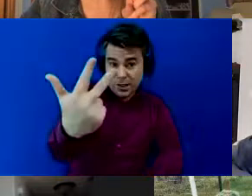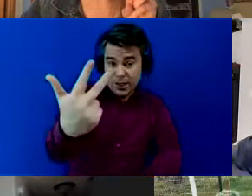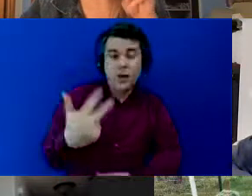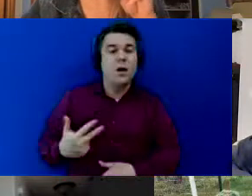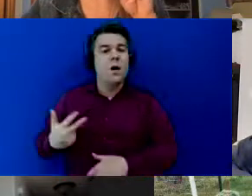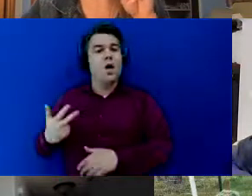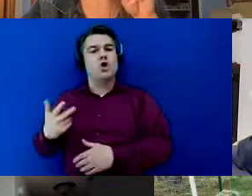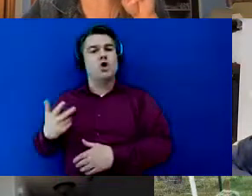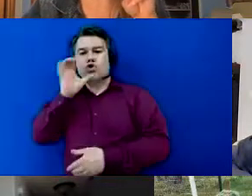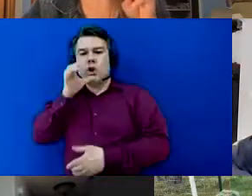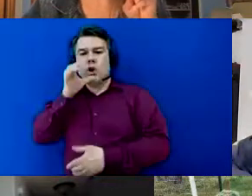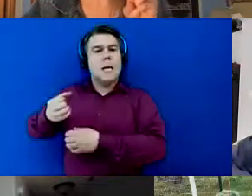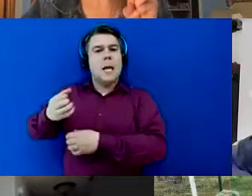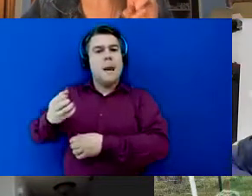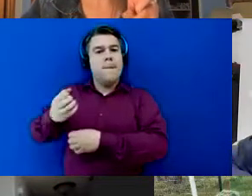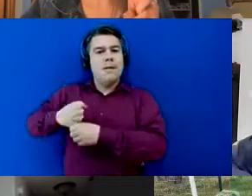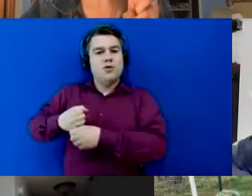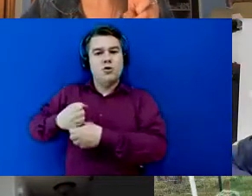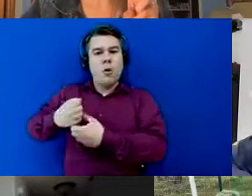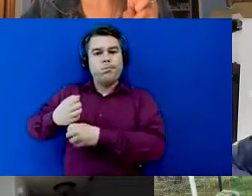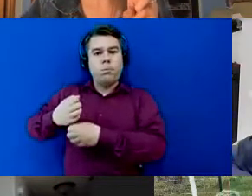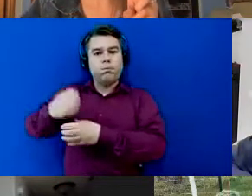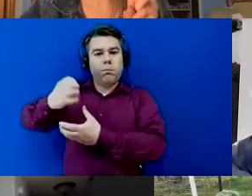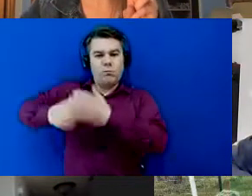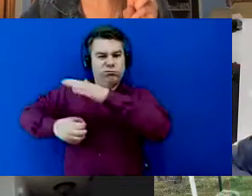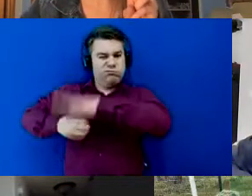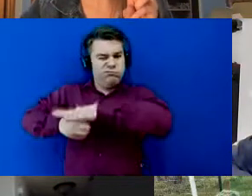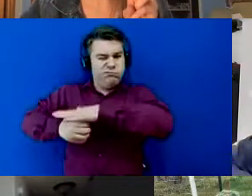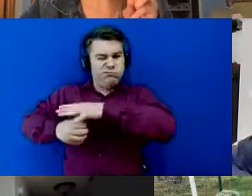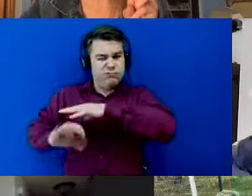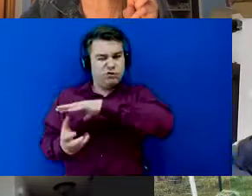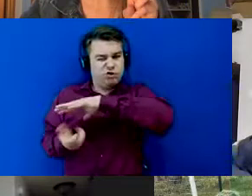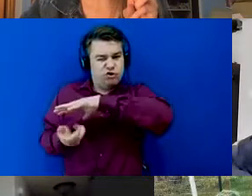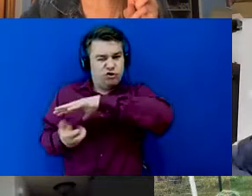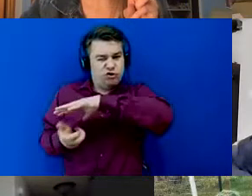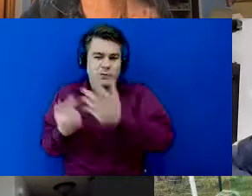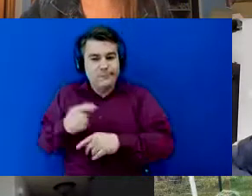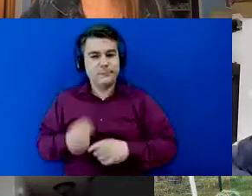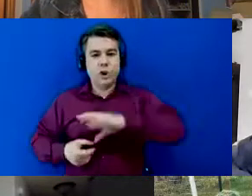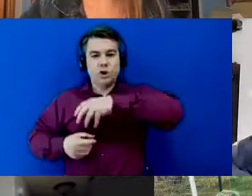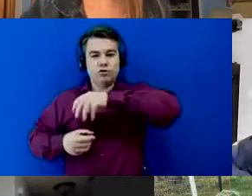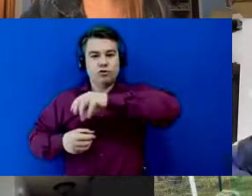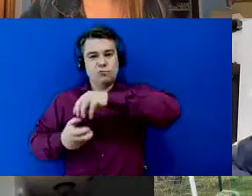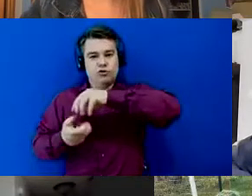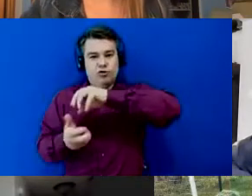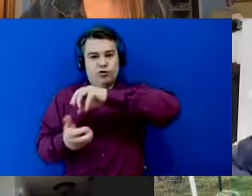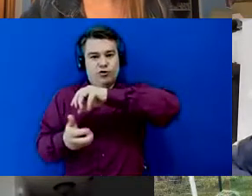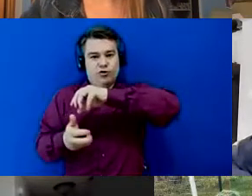and turvis tumbler and enroll six is a plexus branded nutribullet blender that's awesome